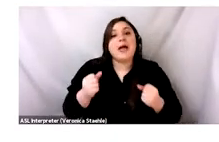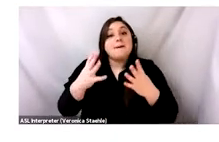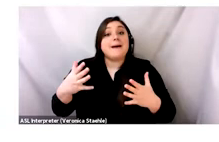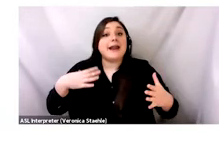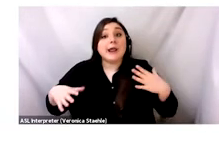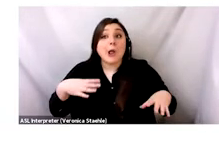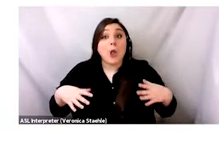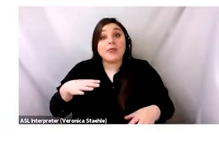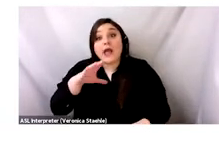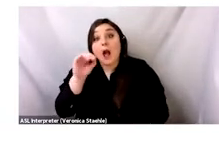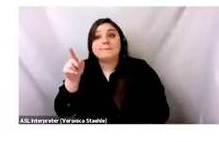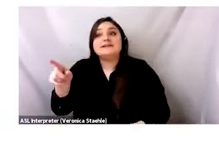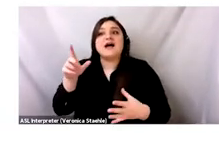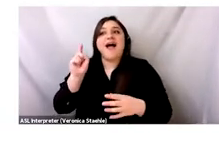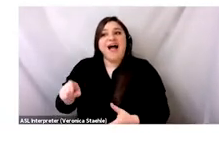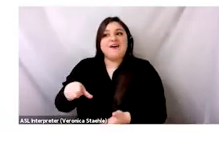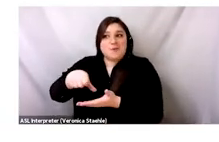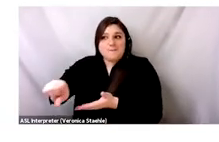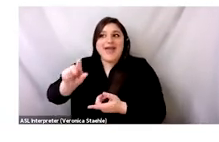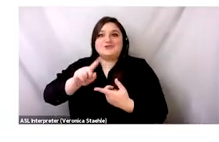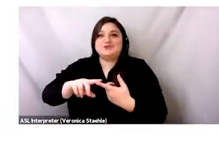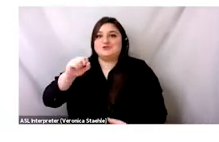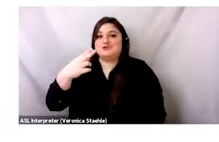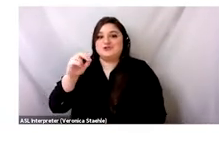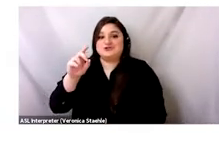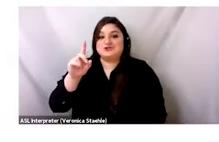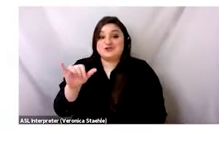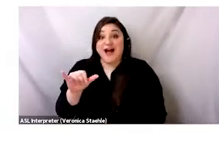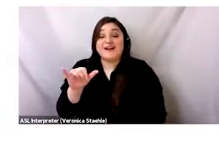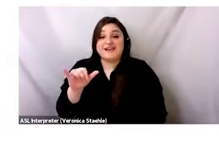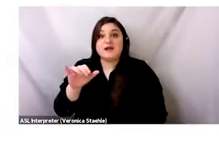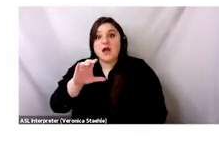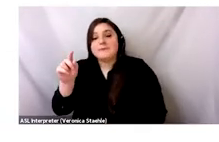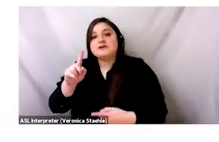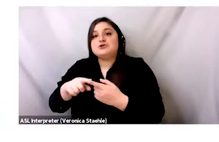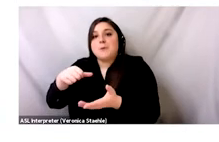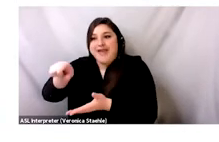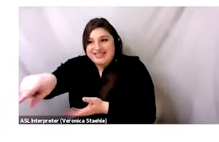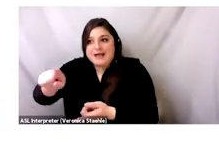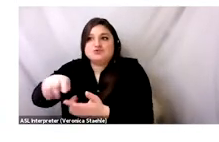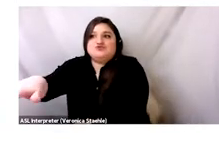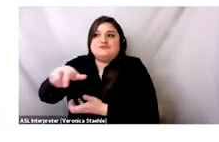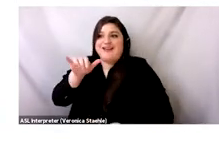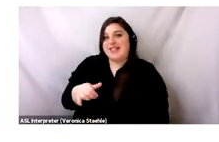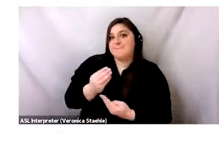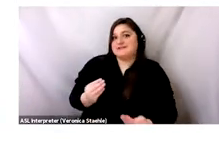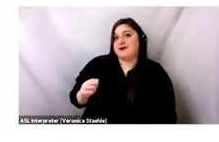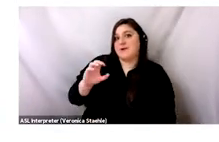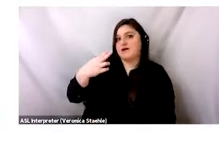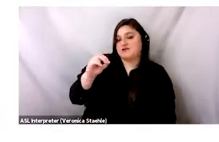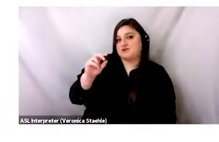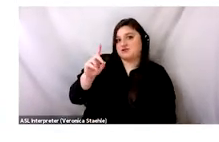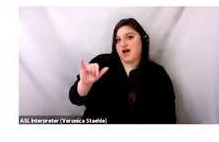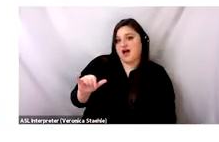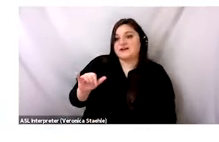producers, a lot of clothing aggregators actually have to pay the shoddy producers to take the clothing off of their hands.